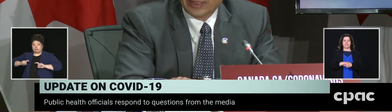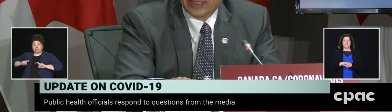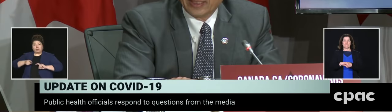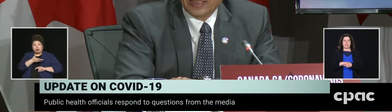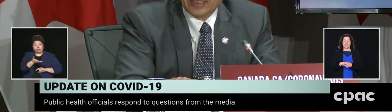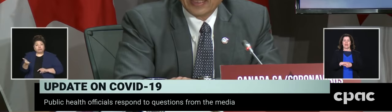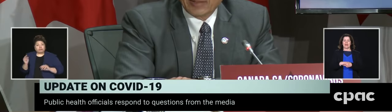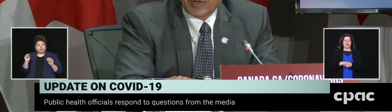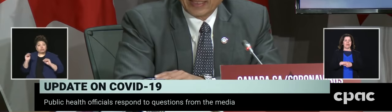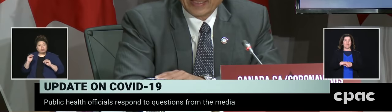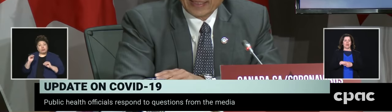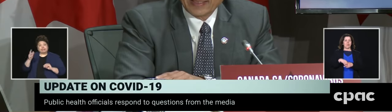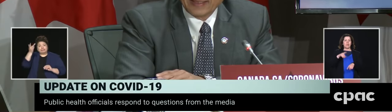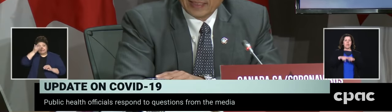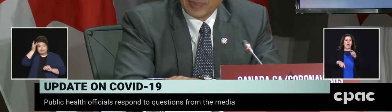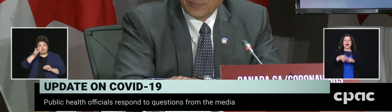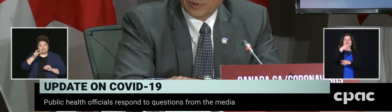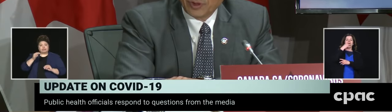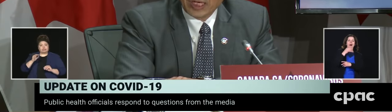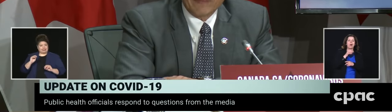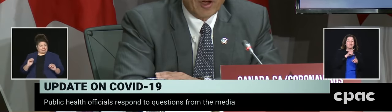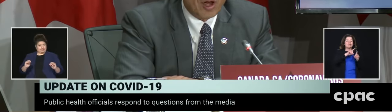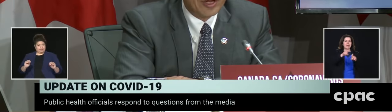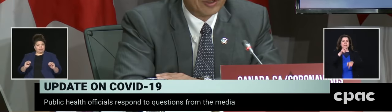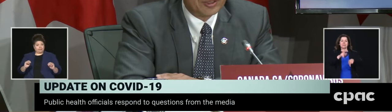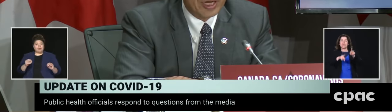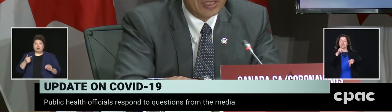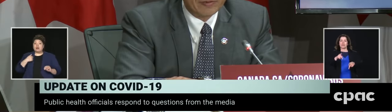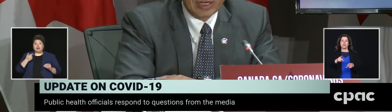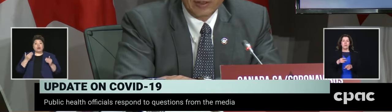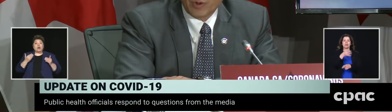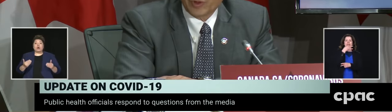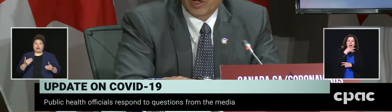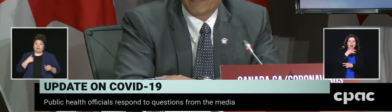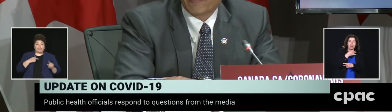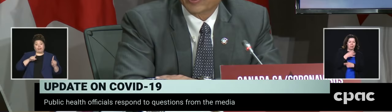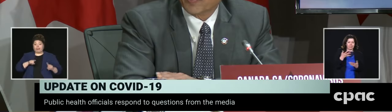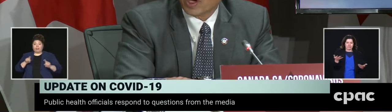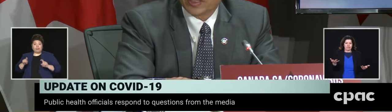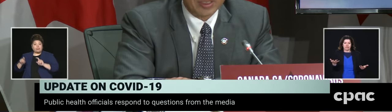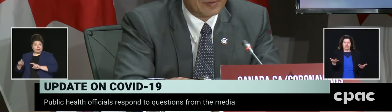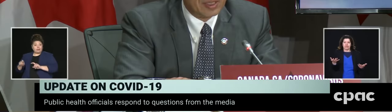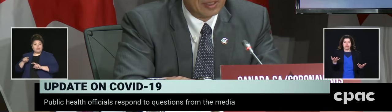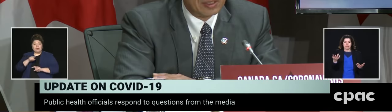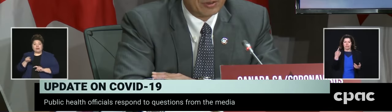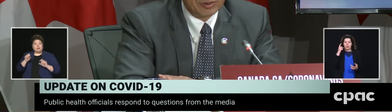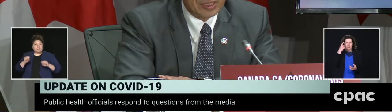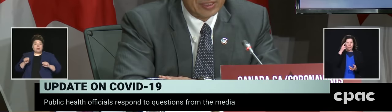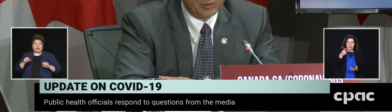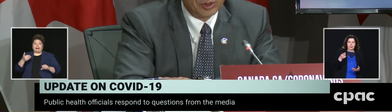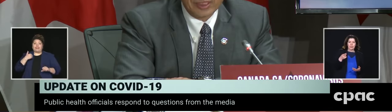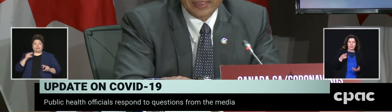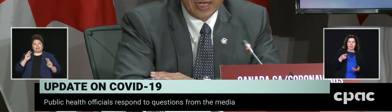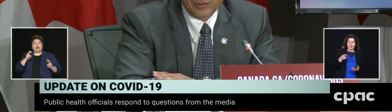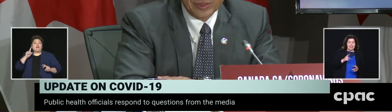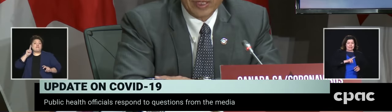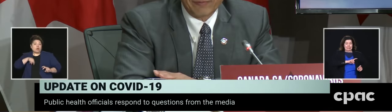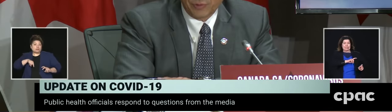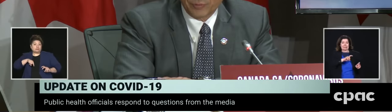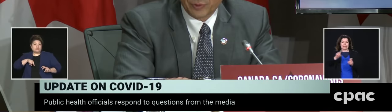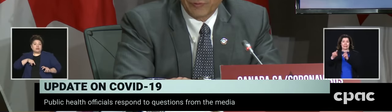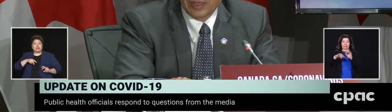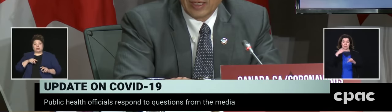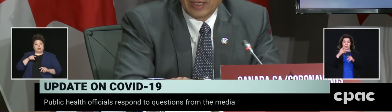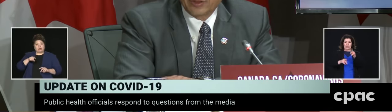actually doing then is that by testing these people, you have a higher chance of getting what we call false positives. There's no test in the world that's 100